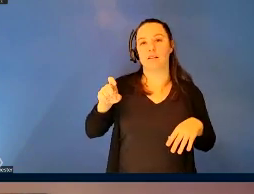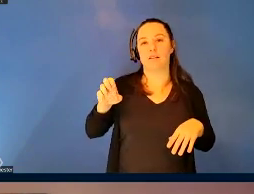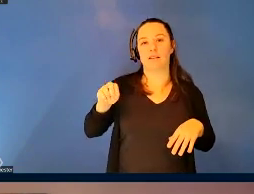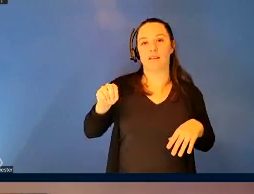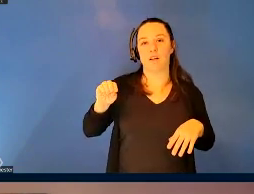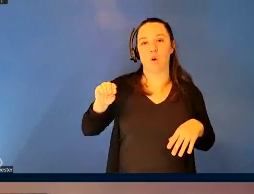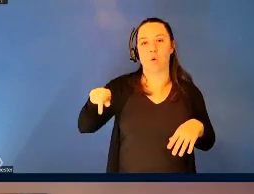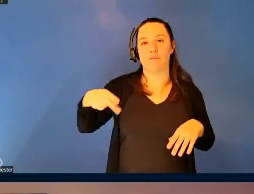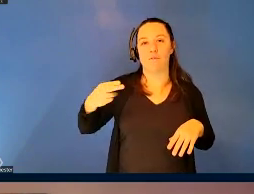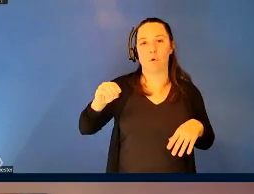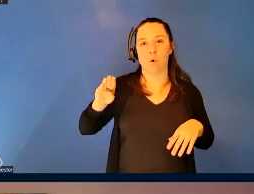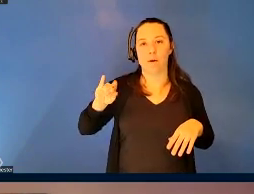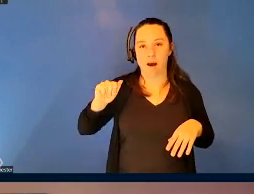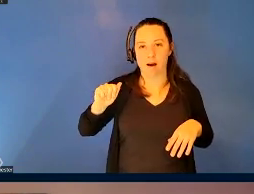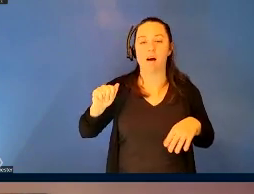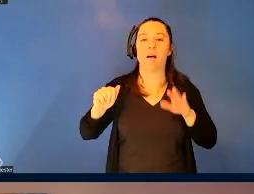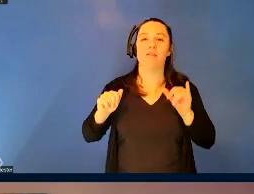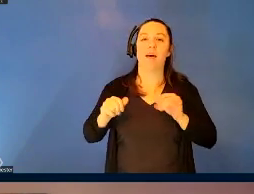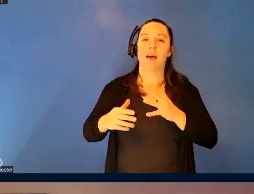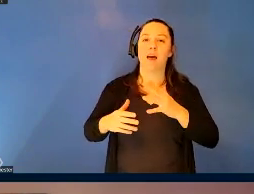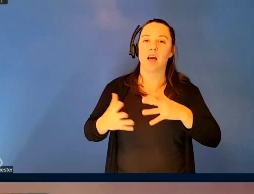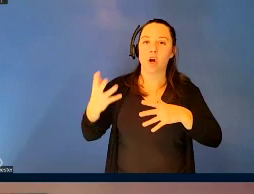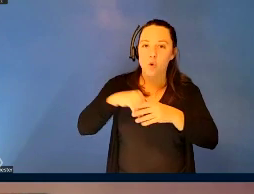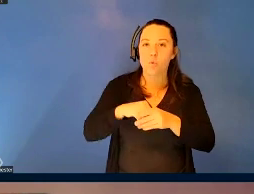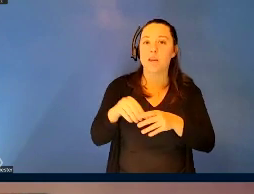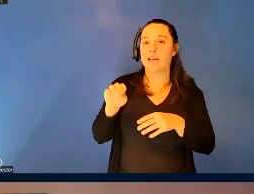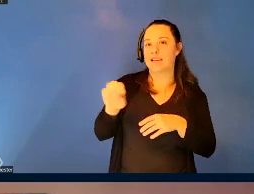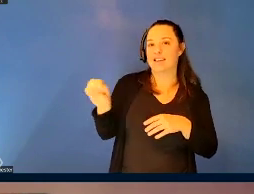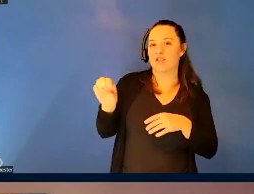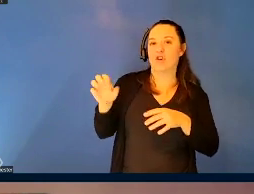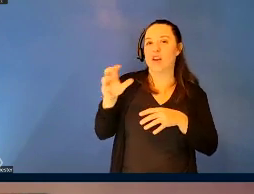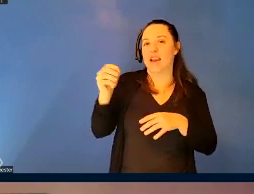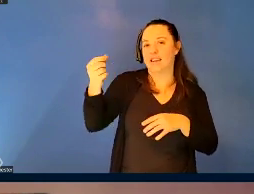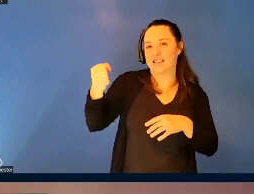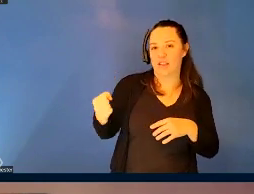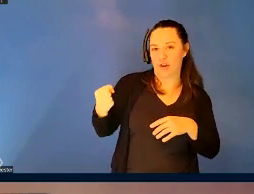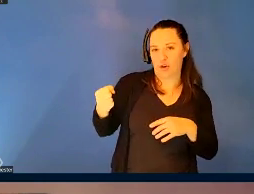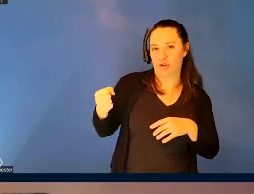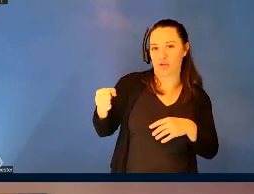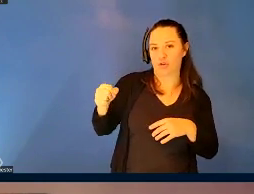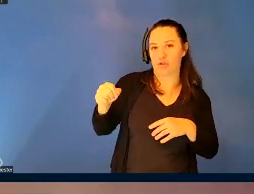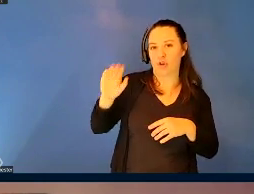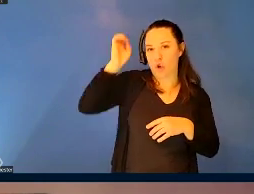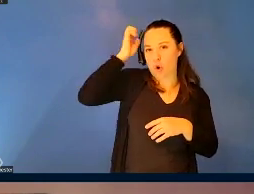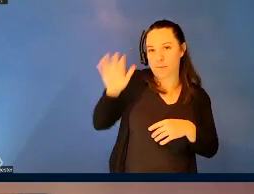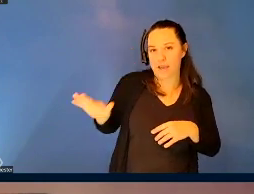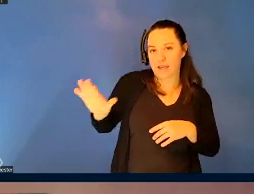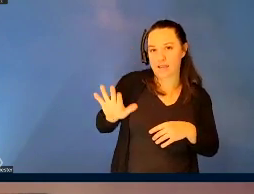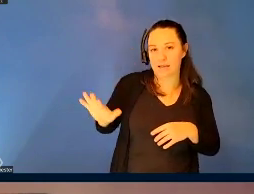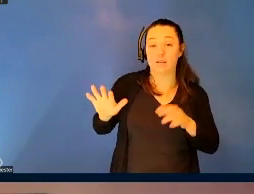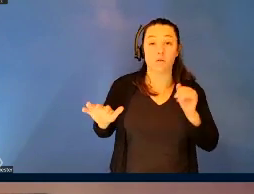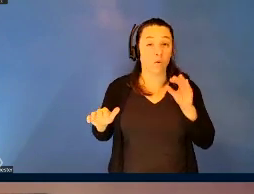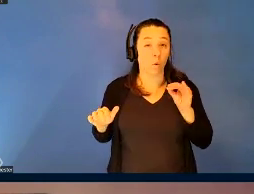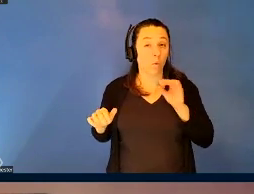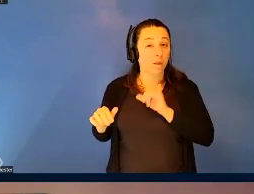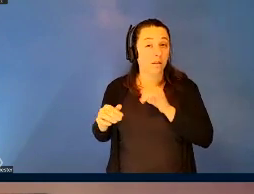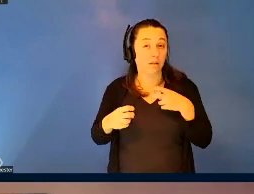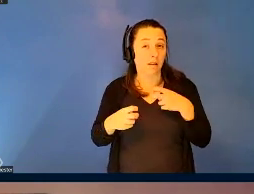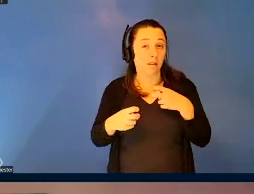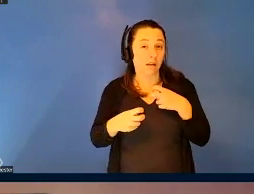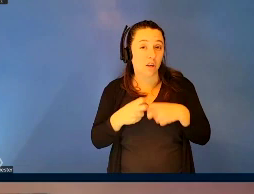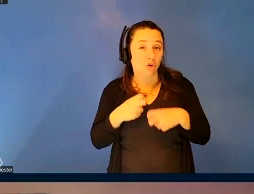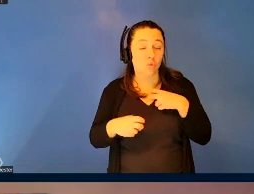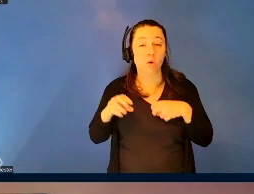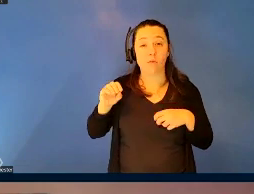as you mentioned, Eastern, and also Southern Europeans. So was, or is the issue of Orientalism,